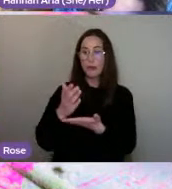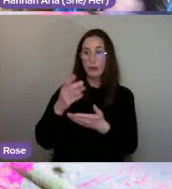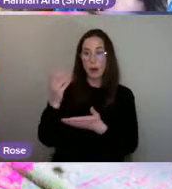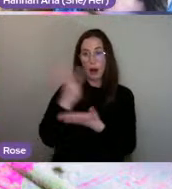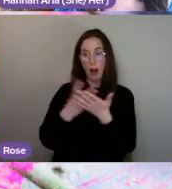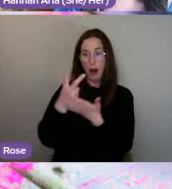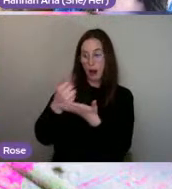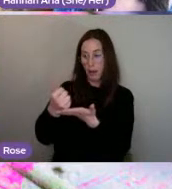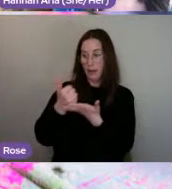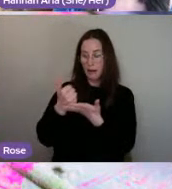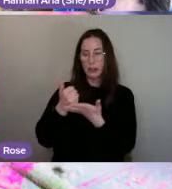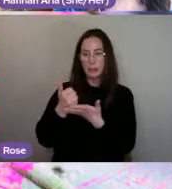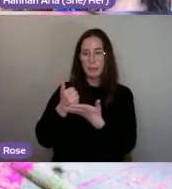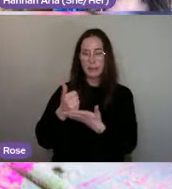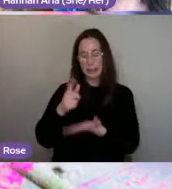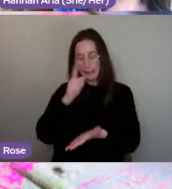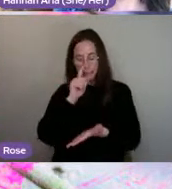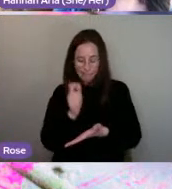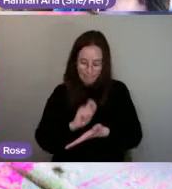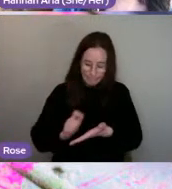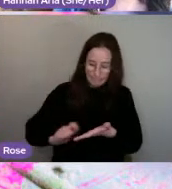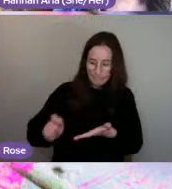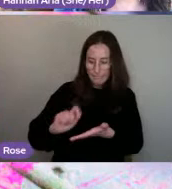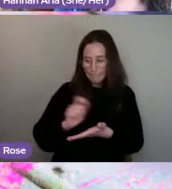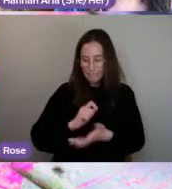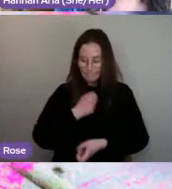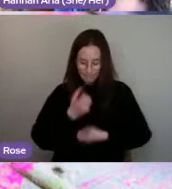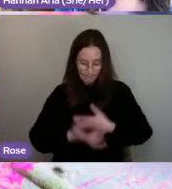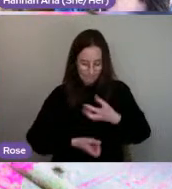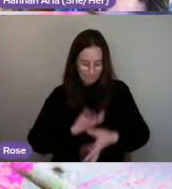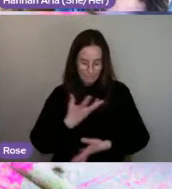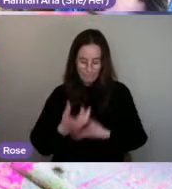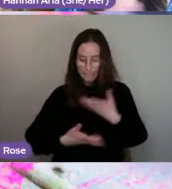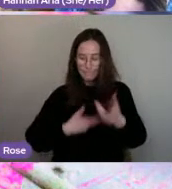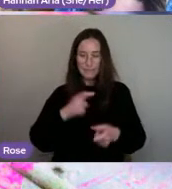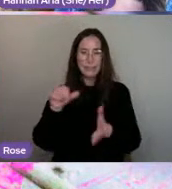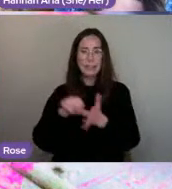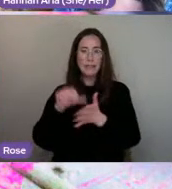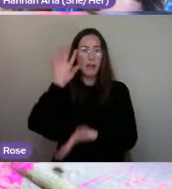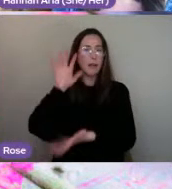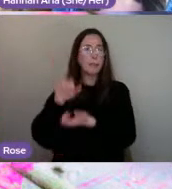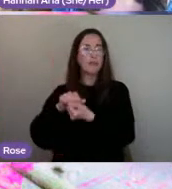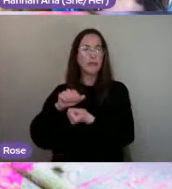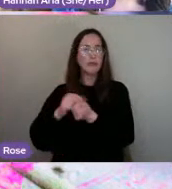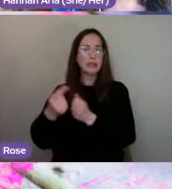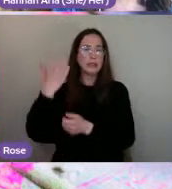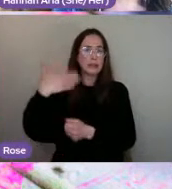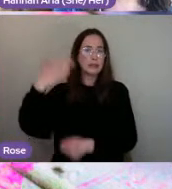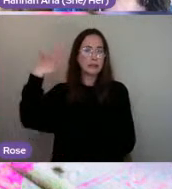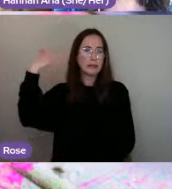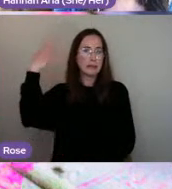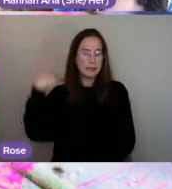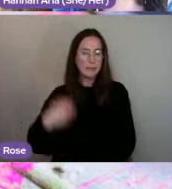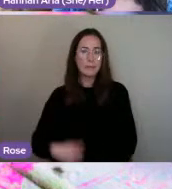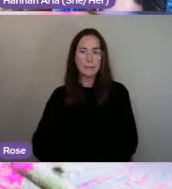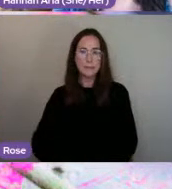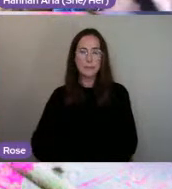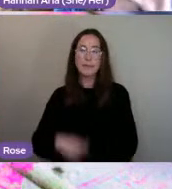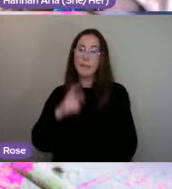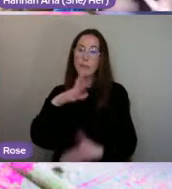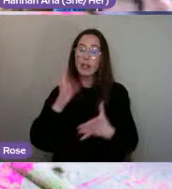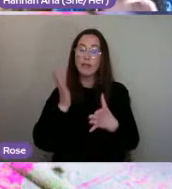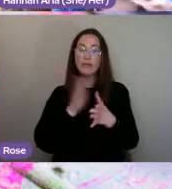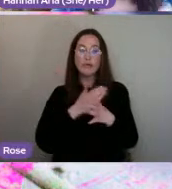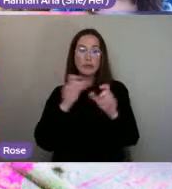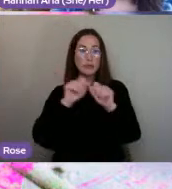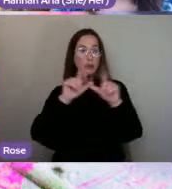he was able to kind of really release and express some of these really difficult memories. So the original picture shows all different